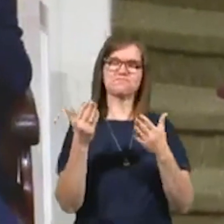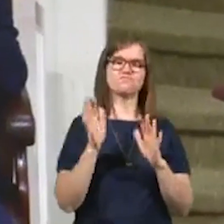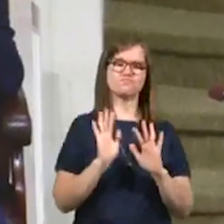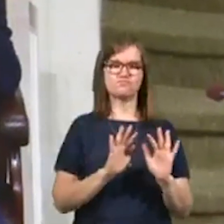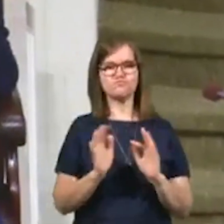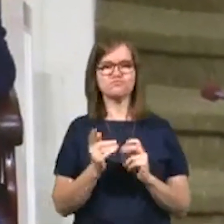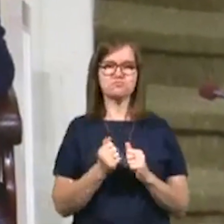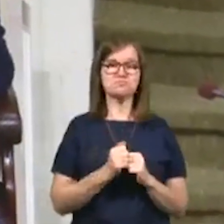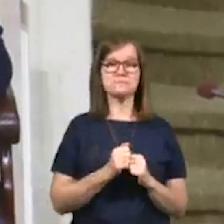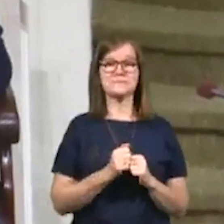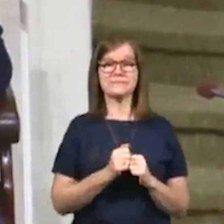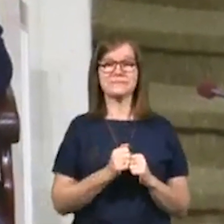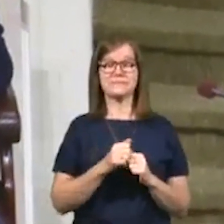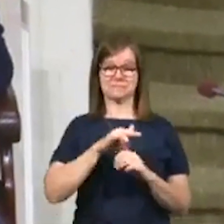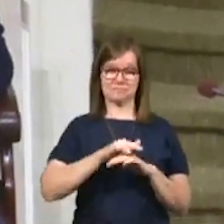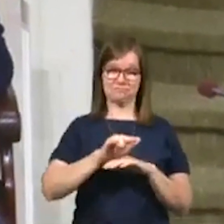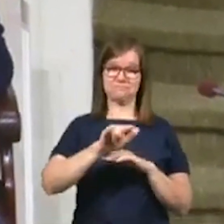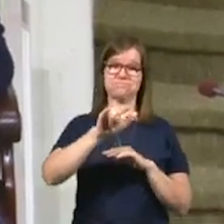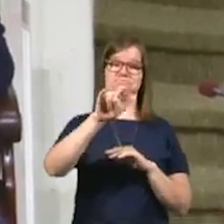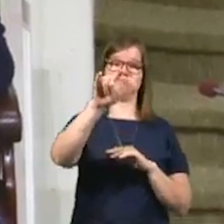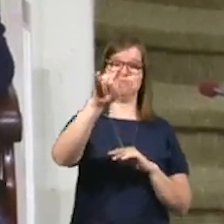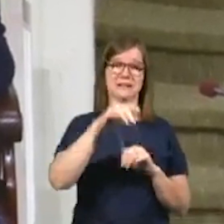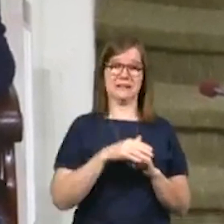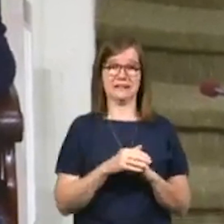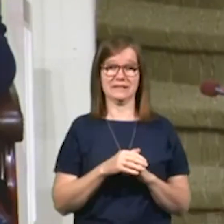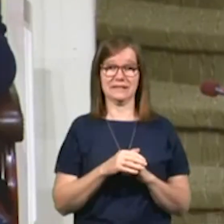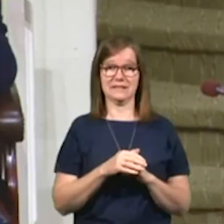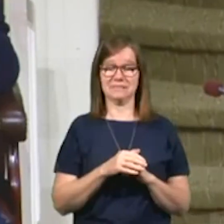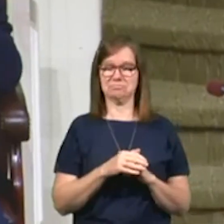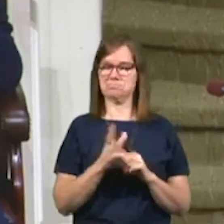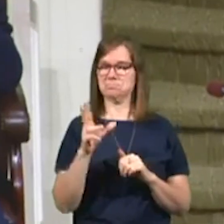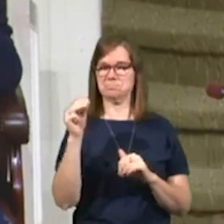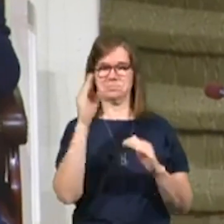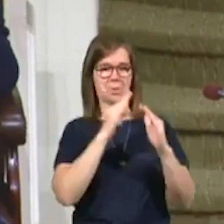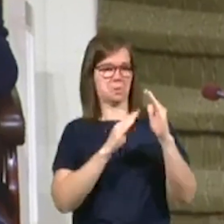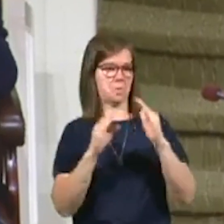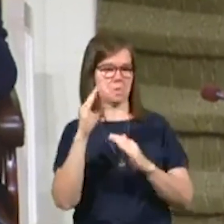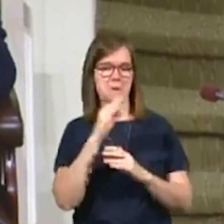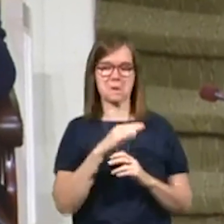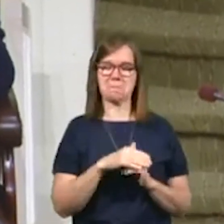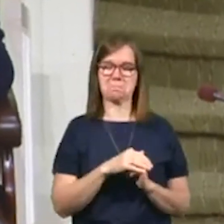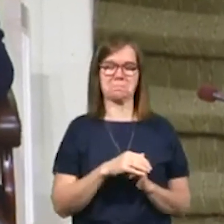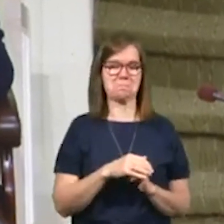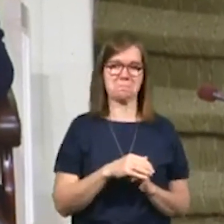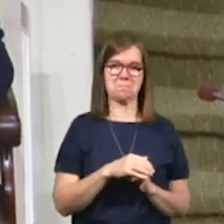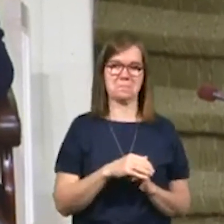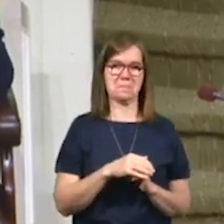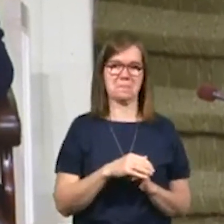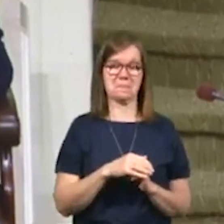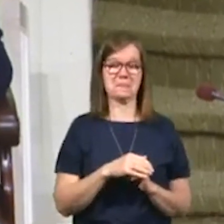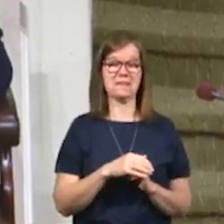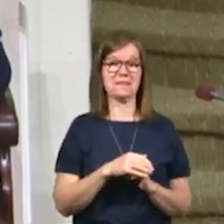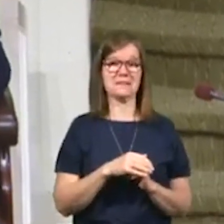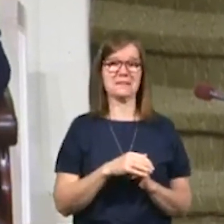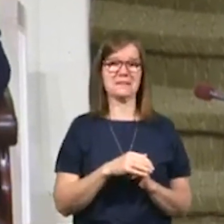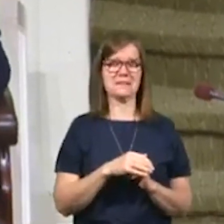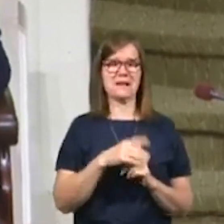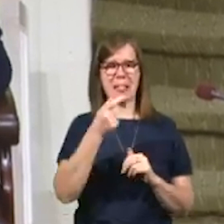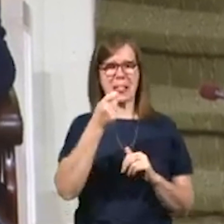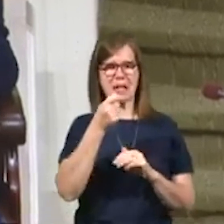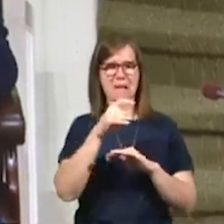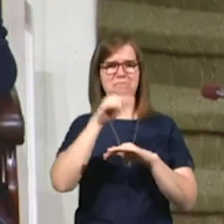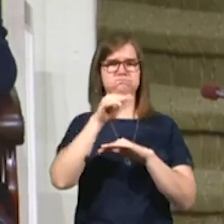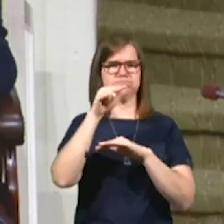And, uh, and the plane took off. No worries. No worries whatsoever. Experienced a little bit of